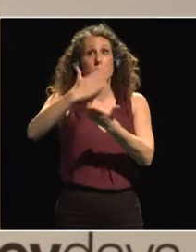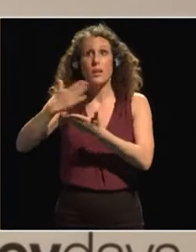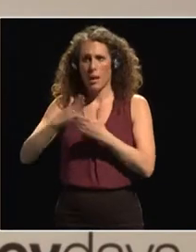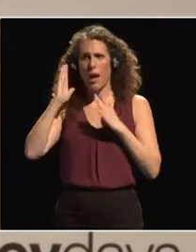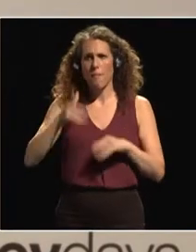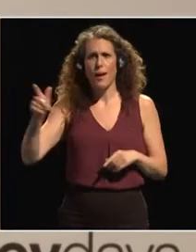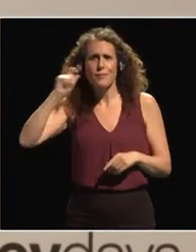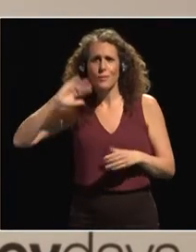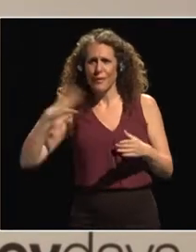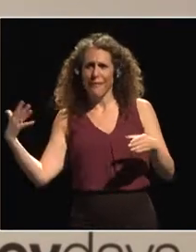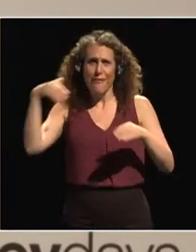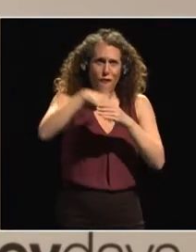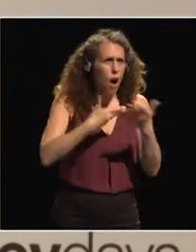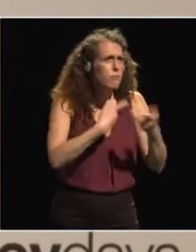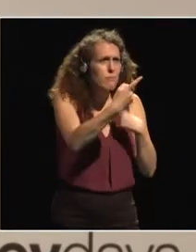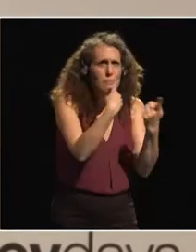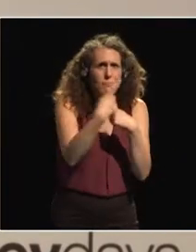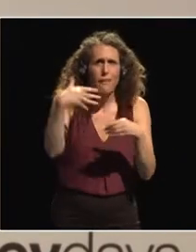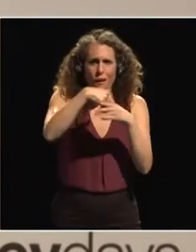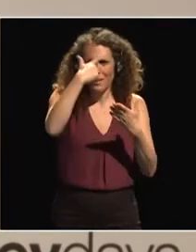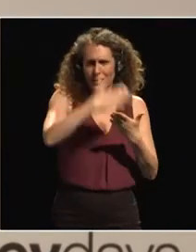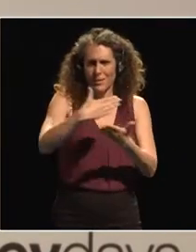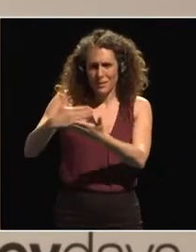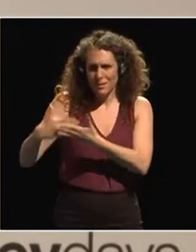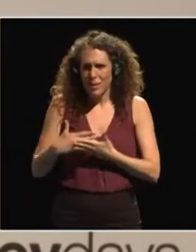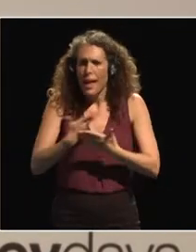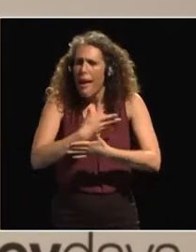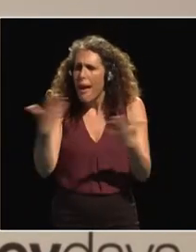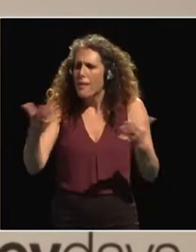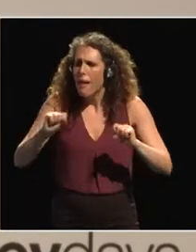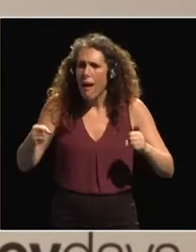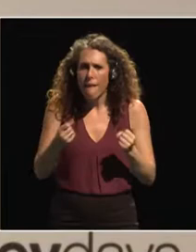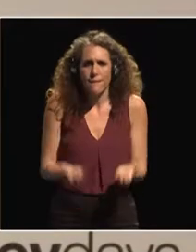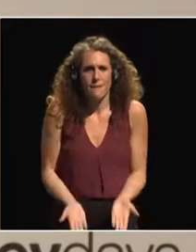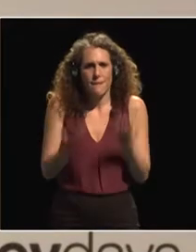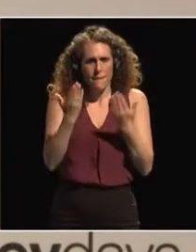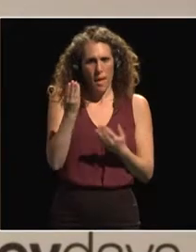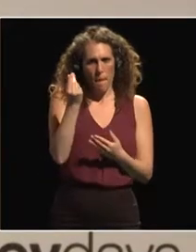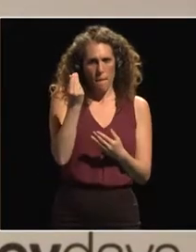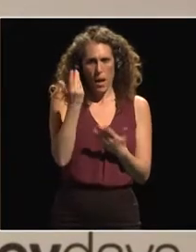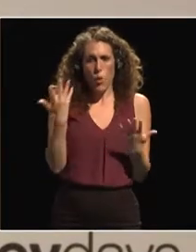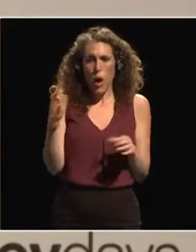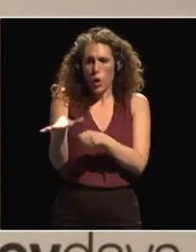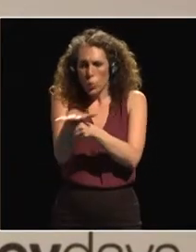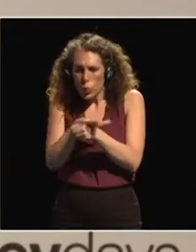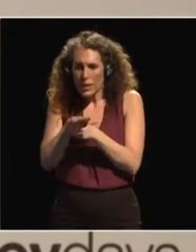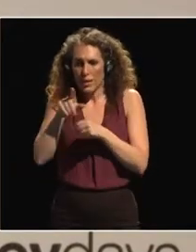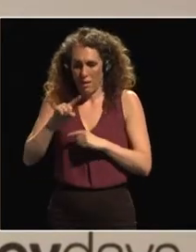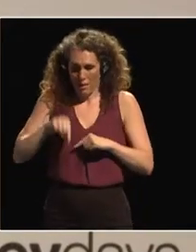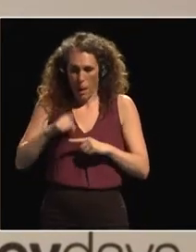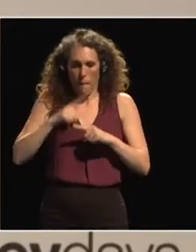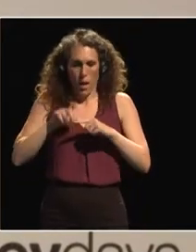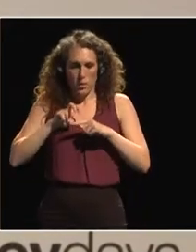how to create employment opportunities and revenue-generating activities in regions of origin and transit